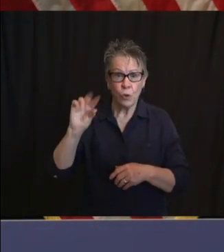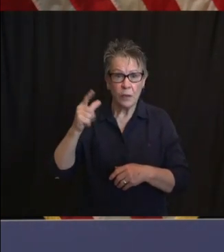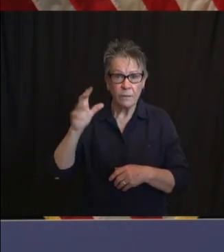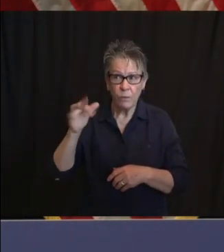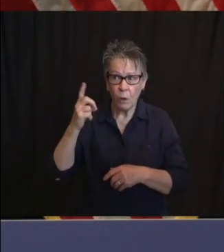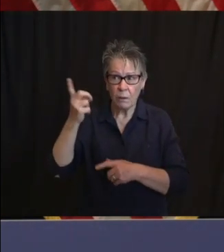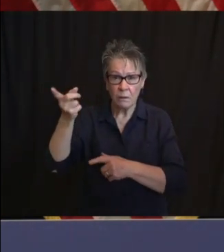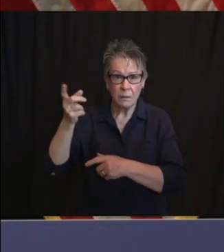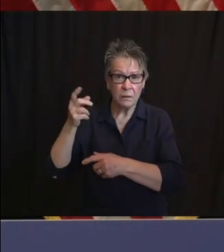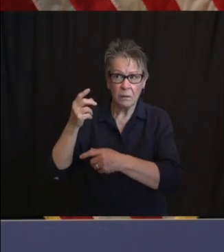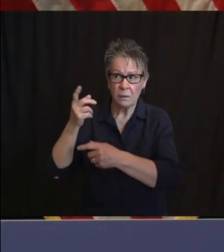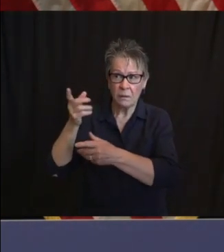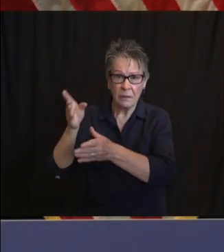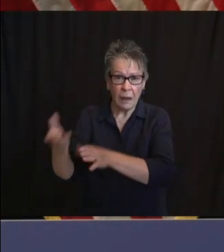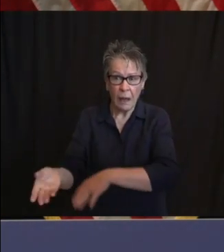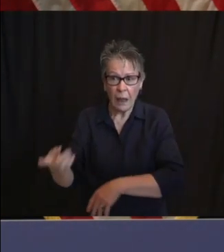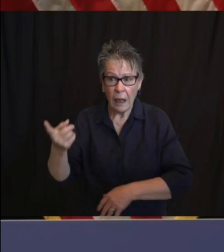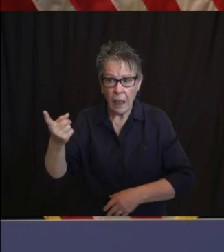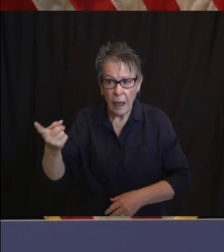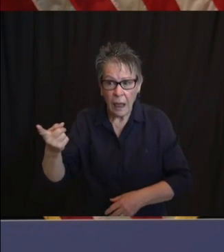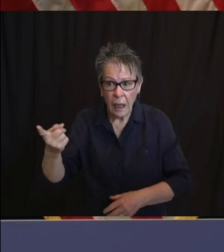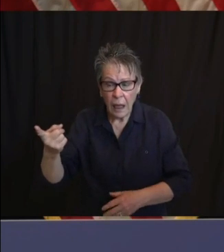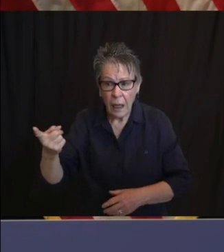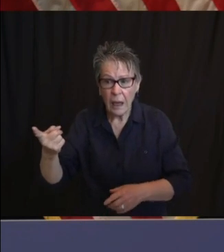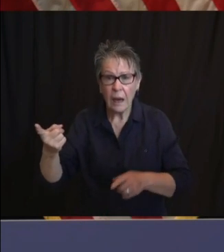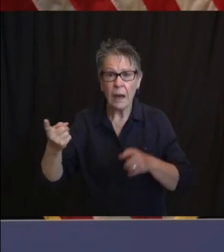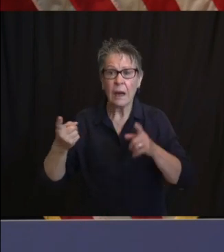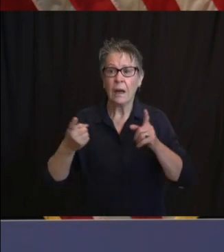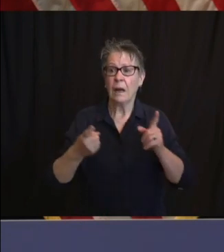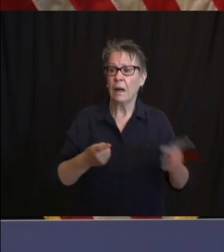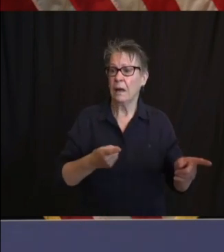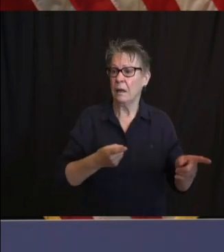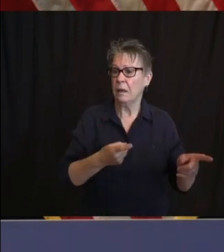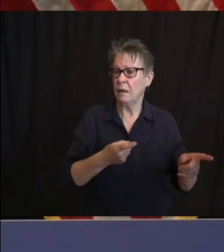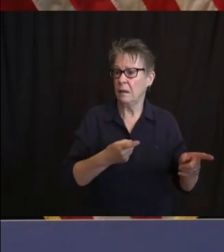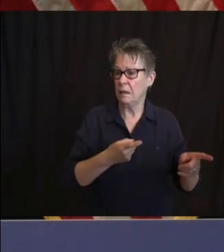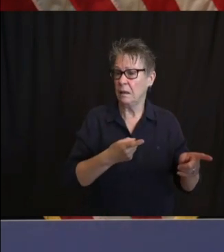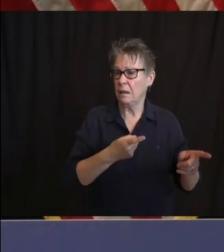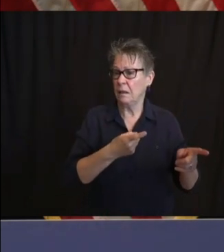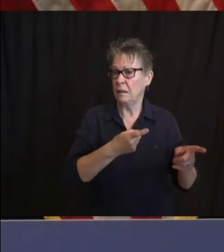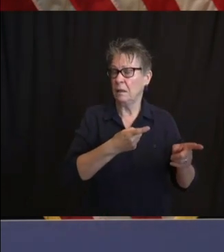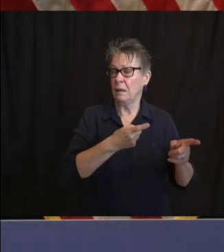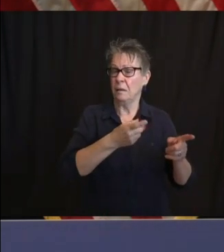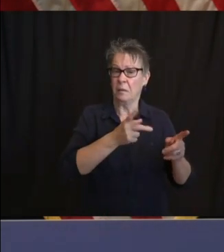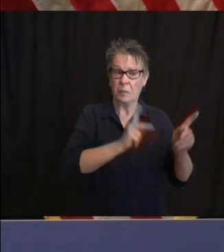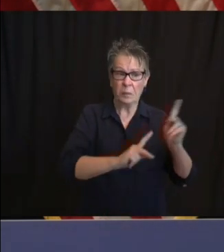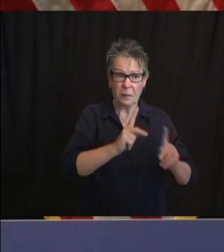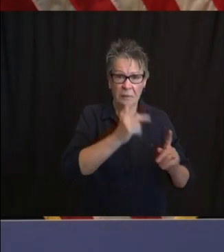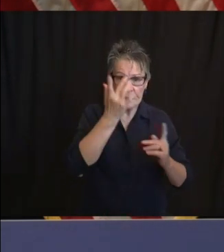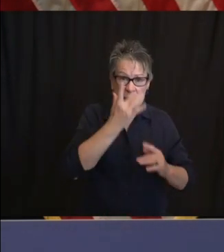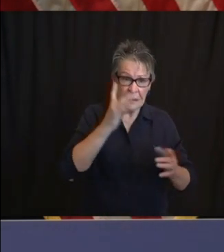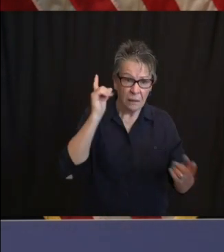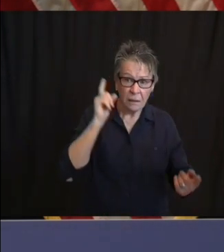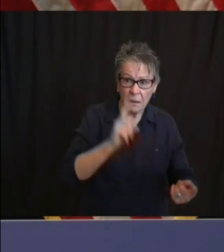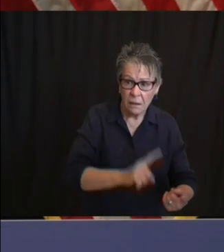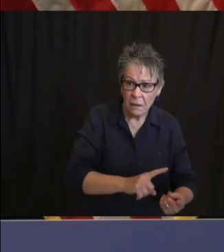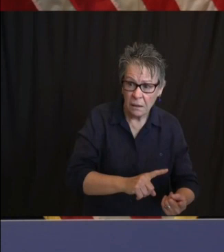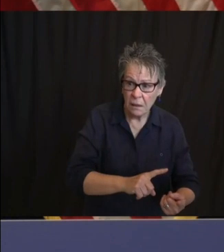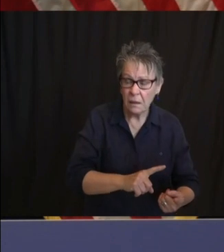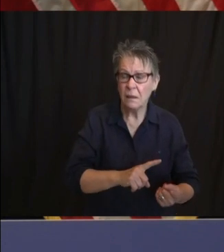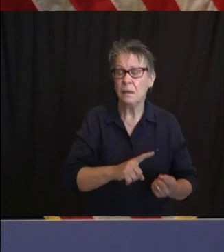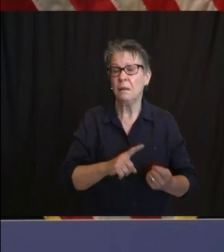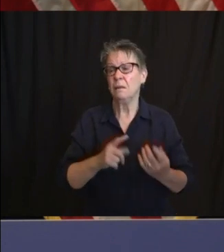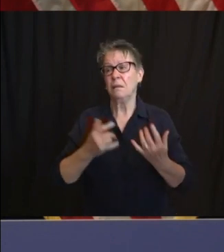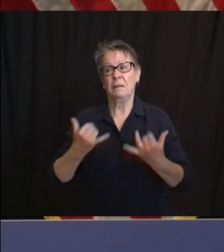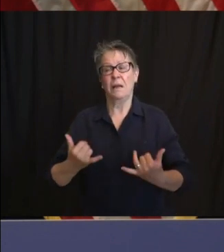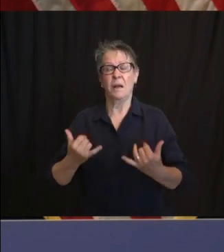We may have made a lot of progress as a nation and as a state. We have a long way to go. Thank you very much for that today and every day. Pat, this